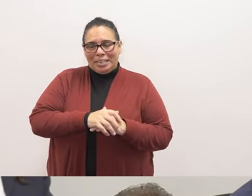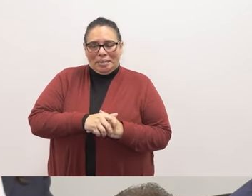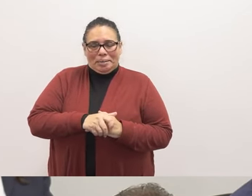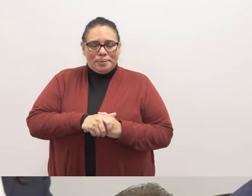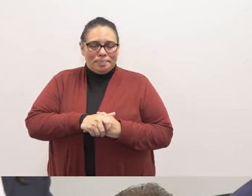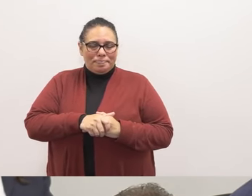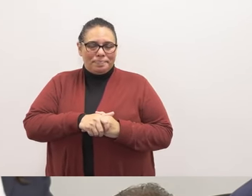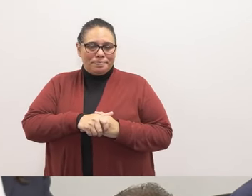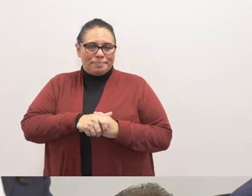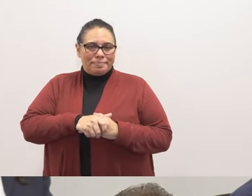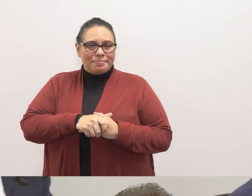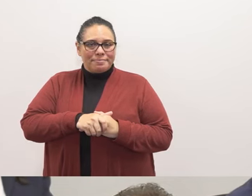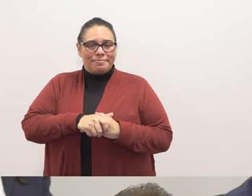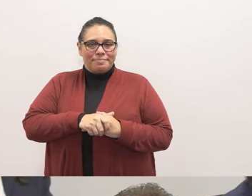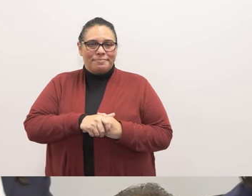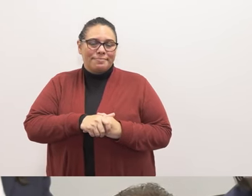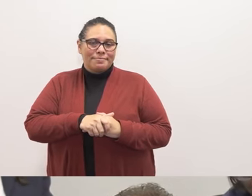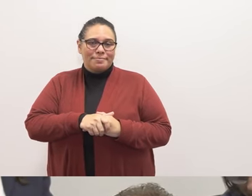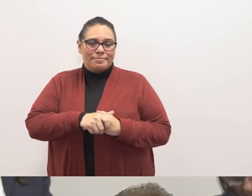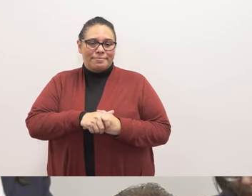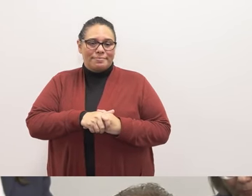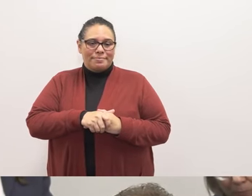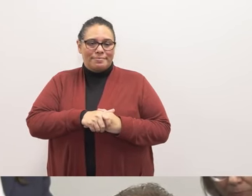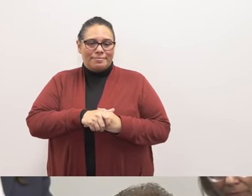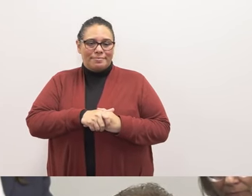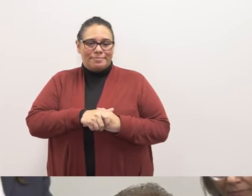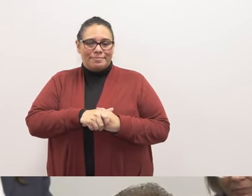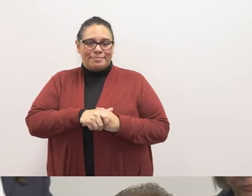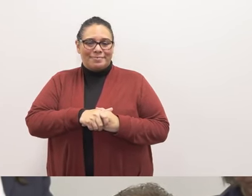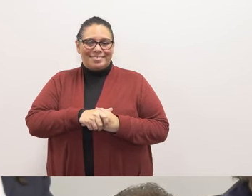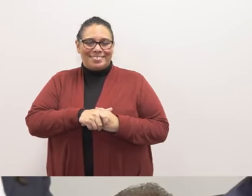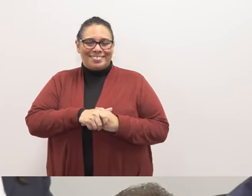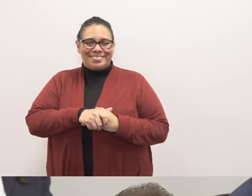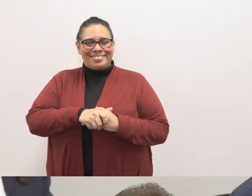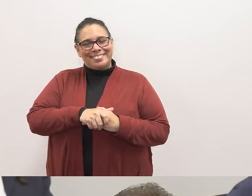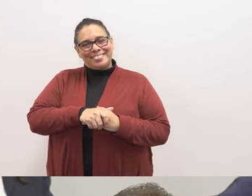um,